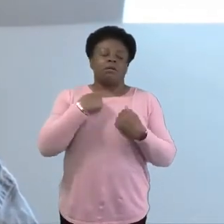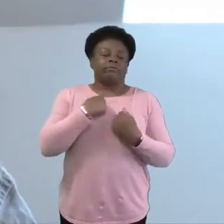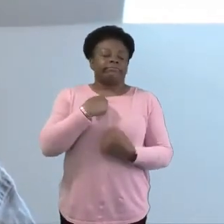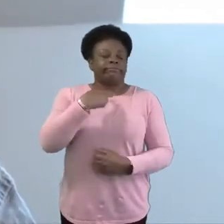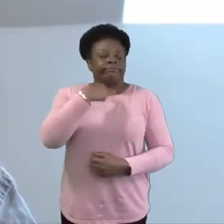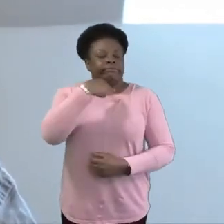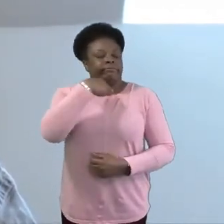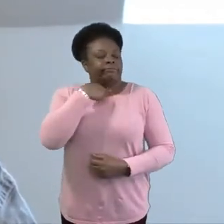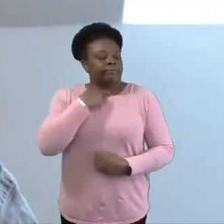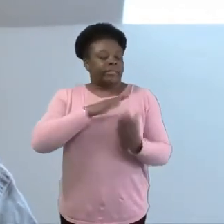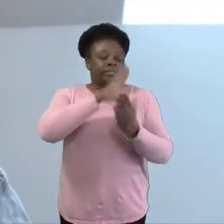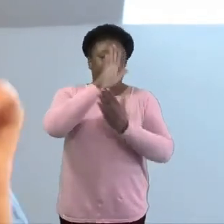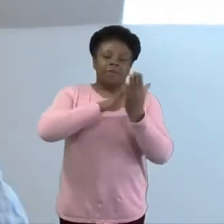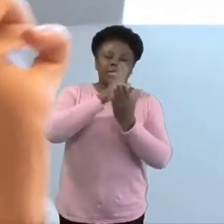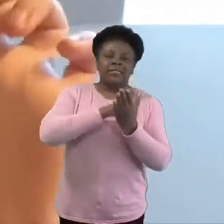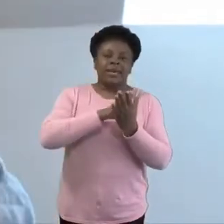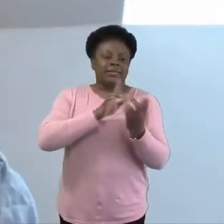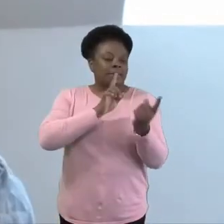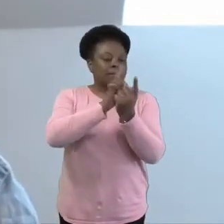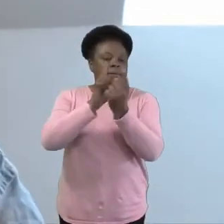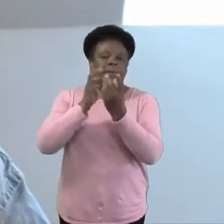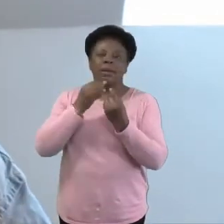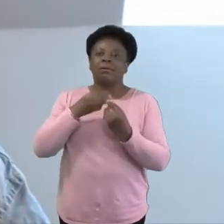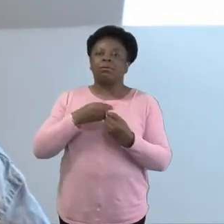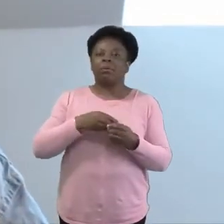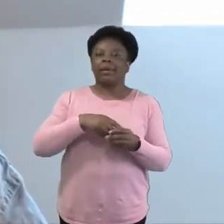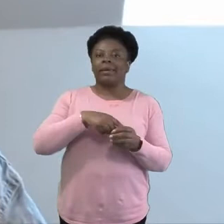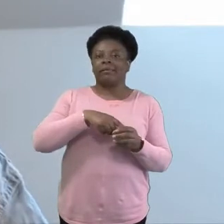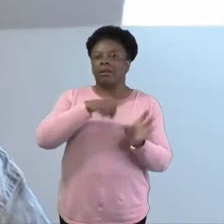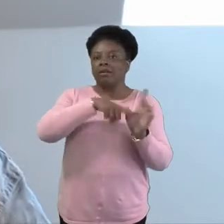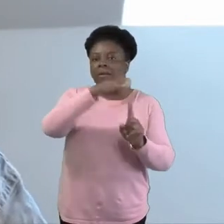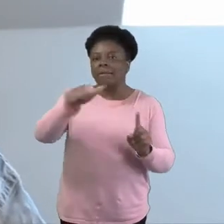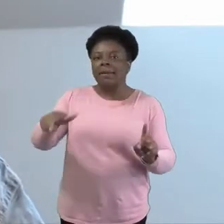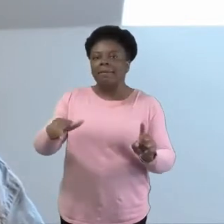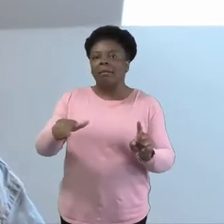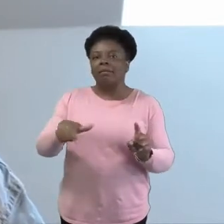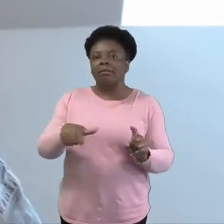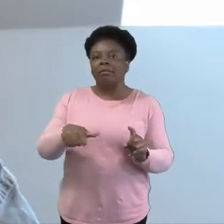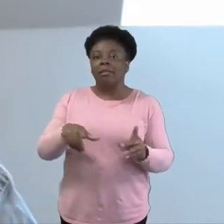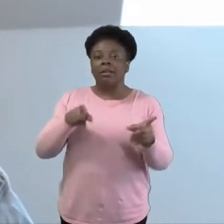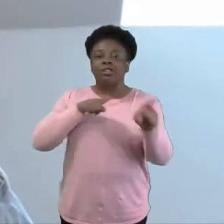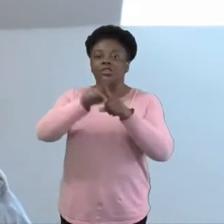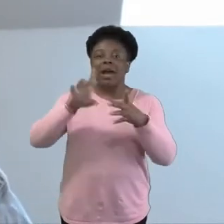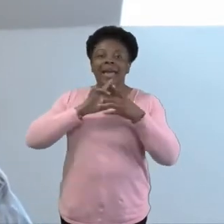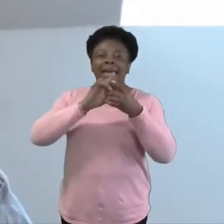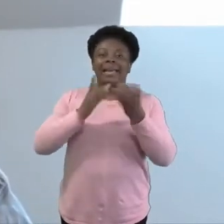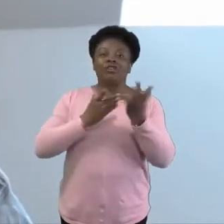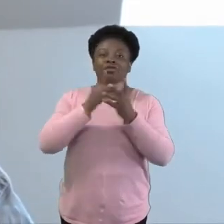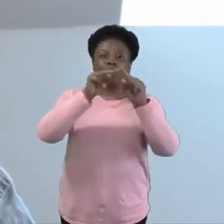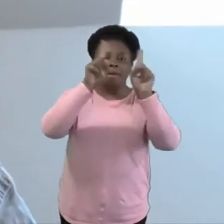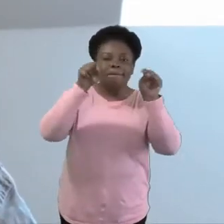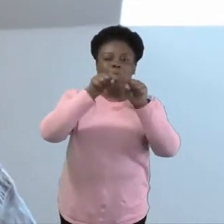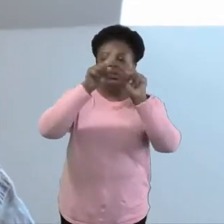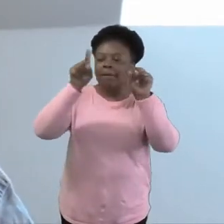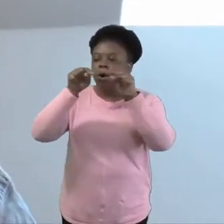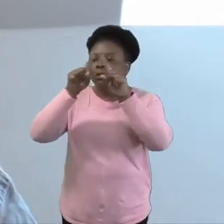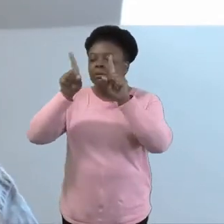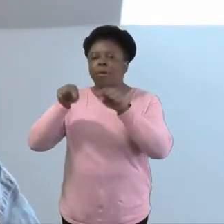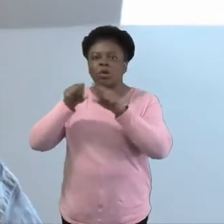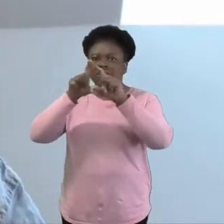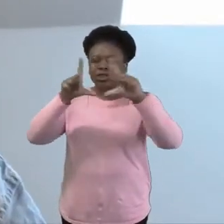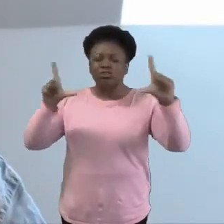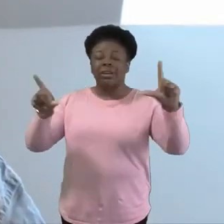people face to face. Seeing them in a little box on Zoom just isn't the same. So I've really, personally, I've really missed seeing my young people face to face.